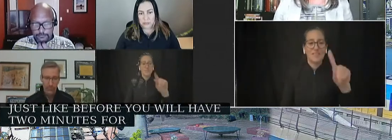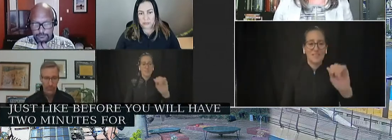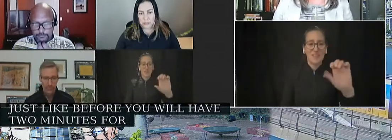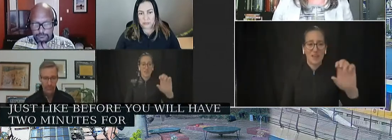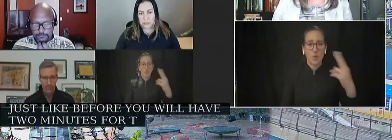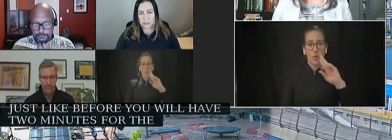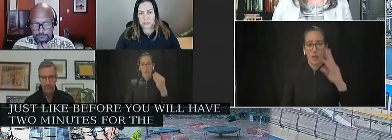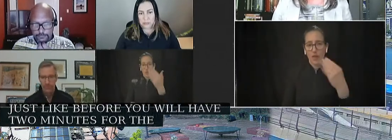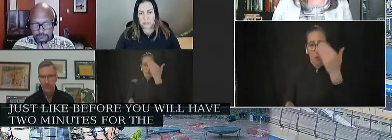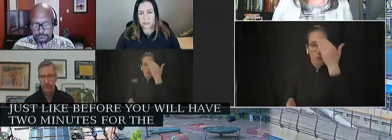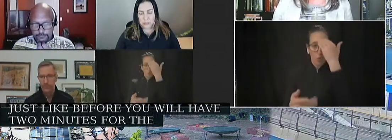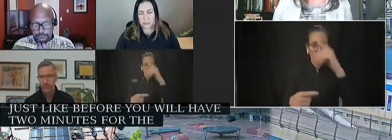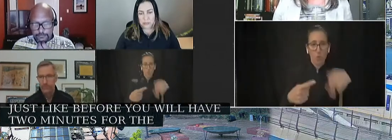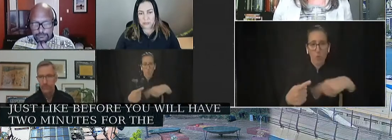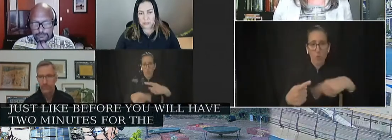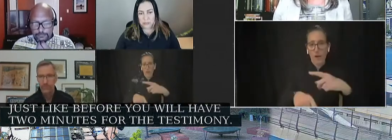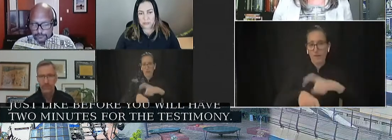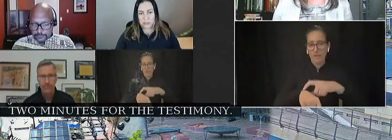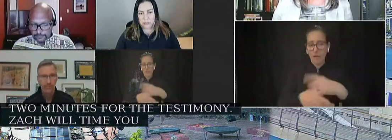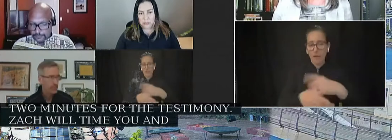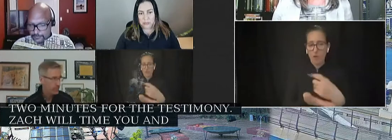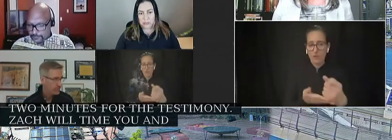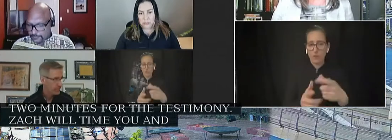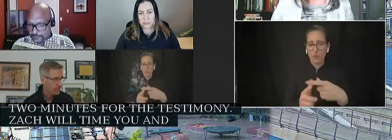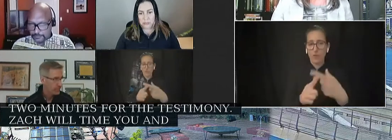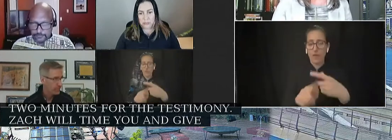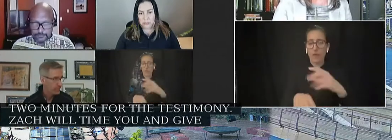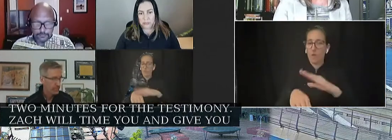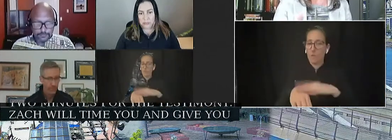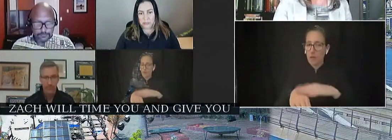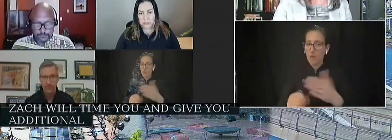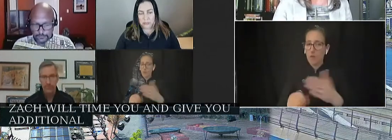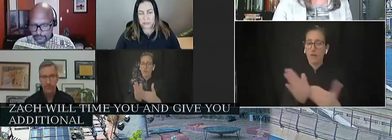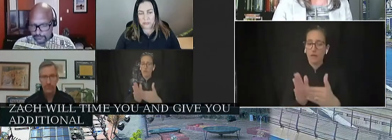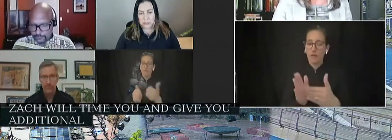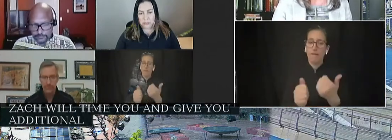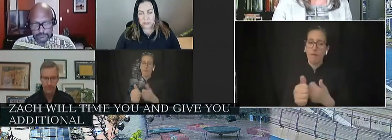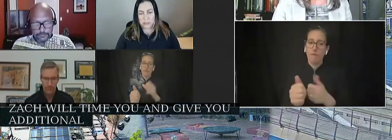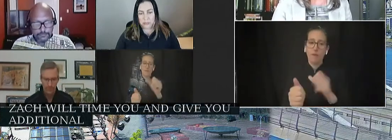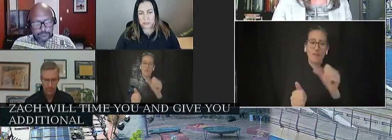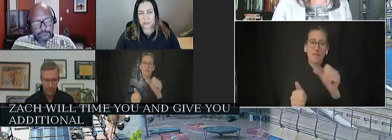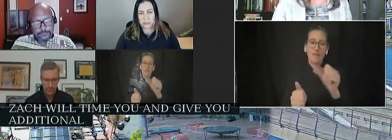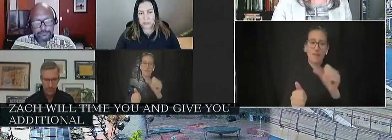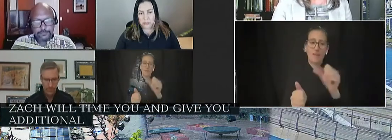additional reminders every 10 seconds until two minutes and 30 seconds. I'll hand it to you, Zach.